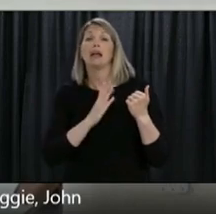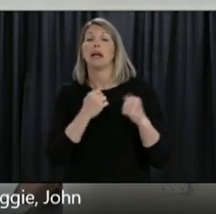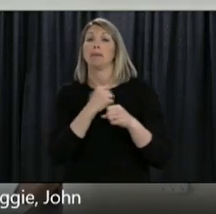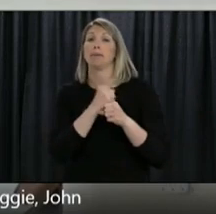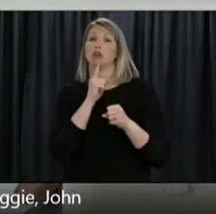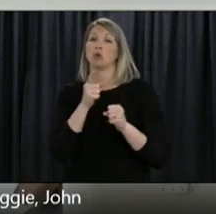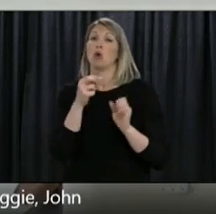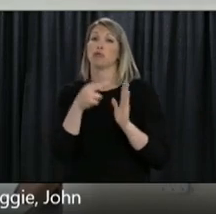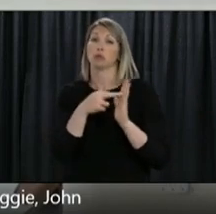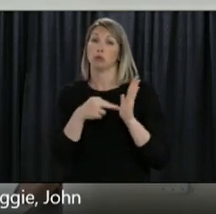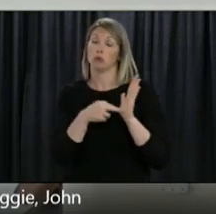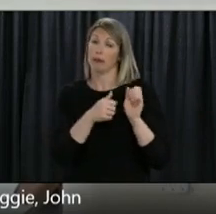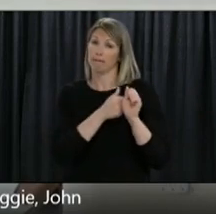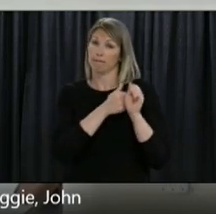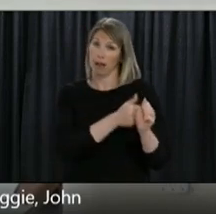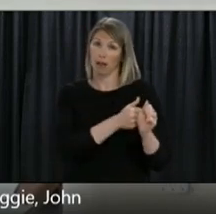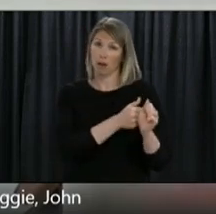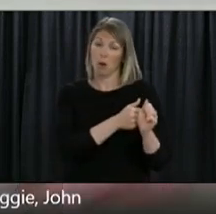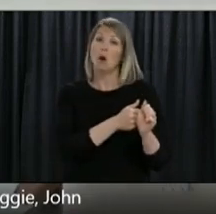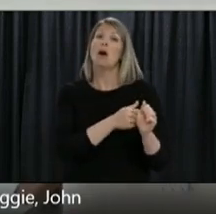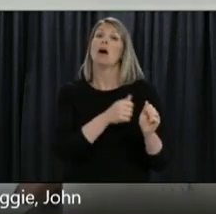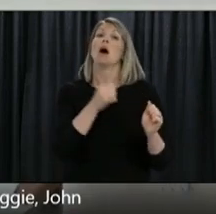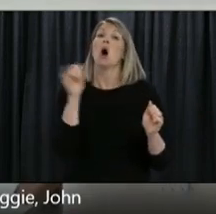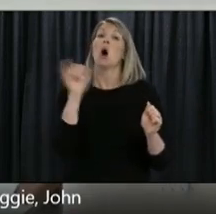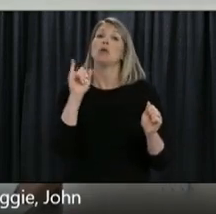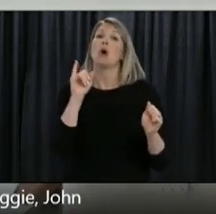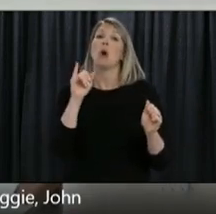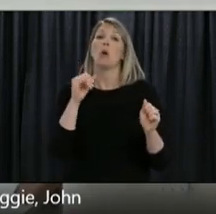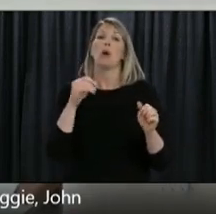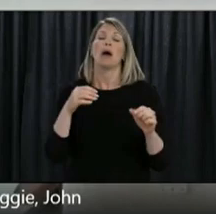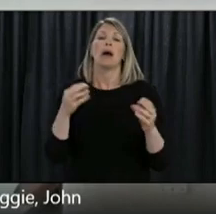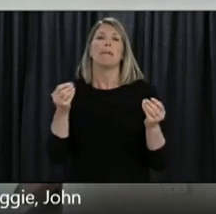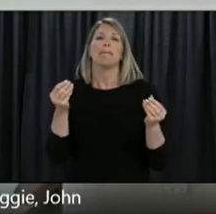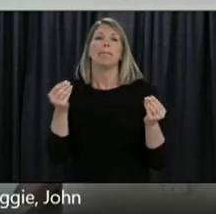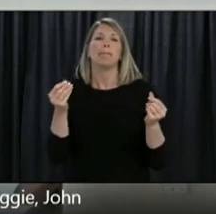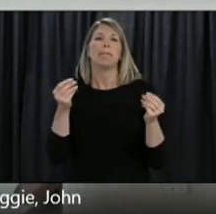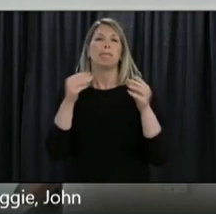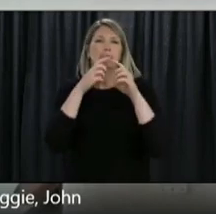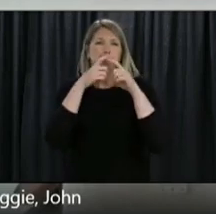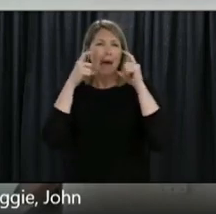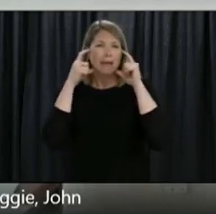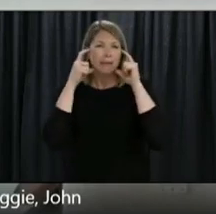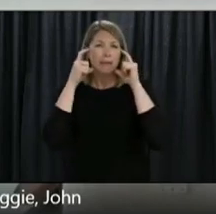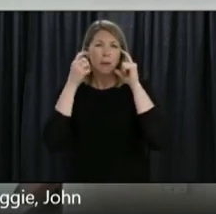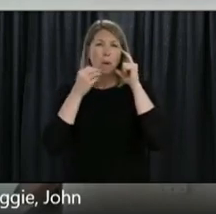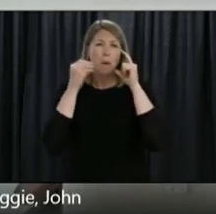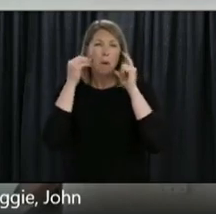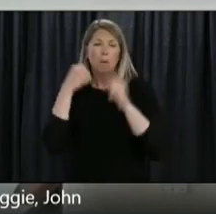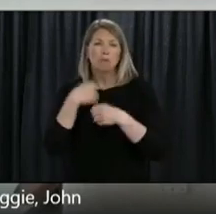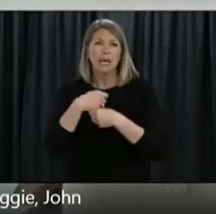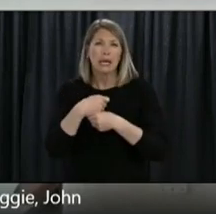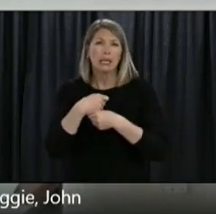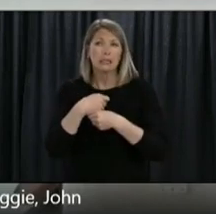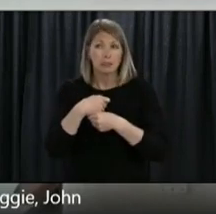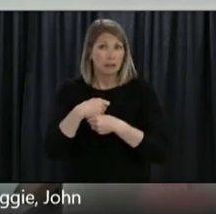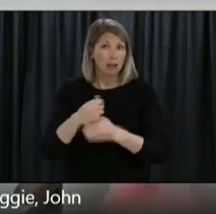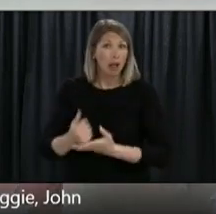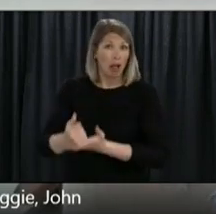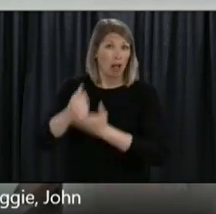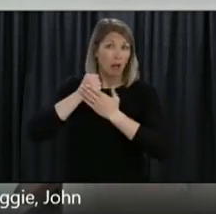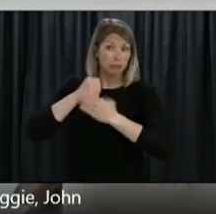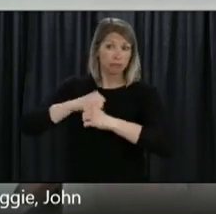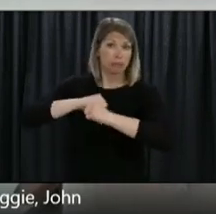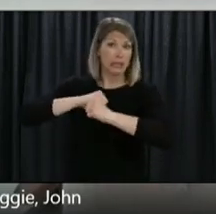cloth masks are a protection. They're a protection for everybody else. It's something you can do as a responsible Newfoundlander and